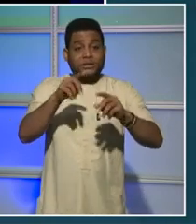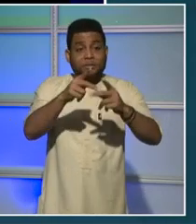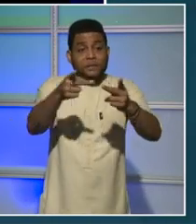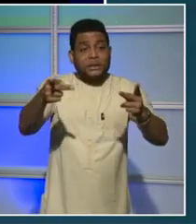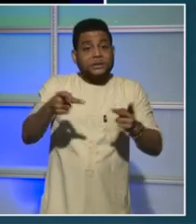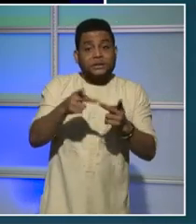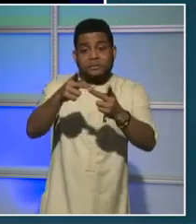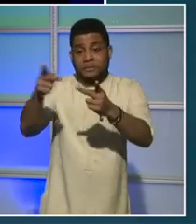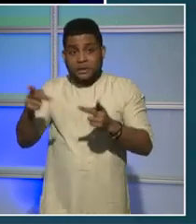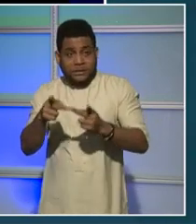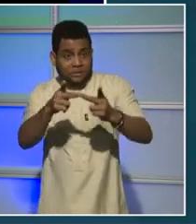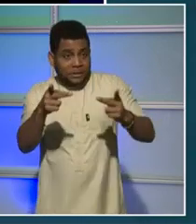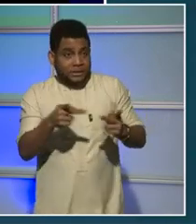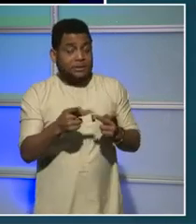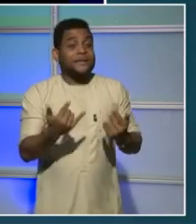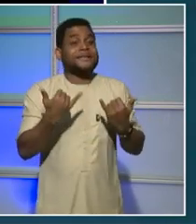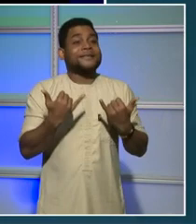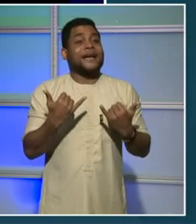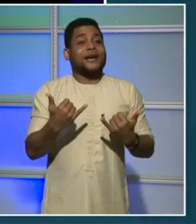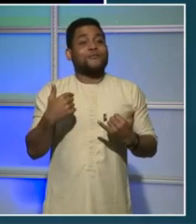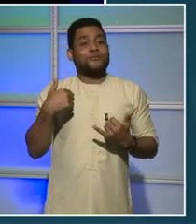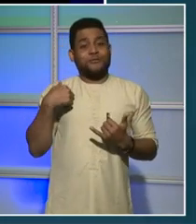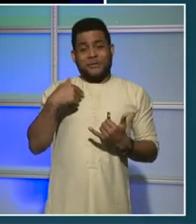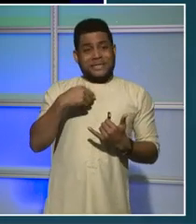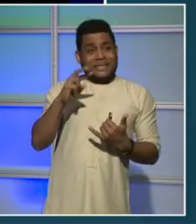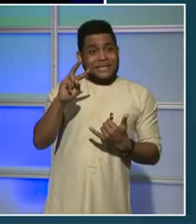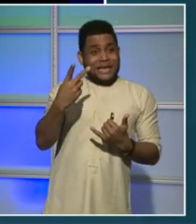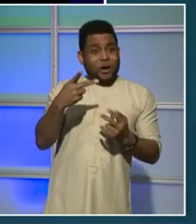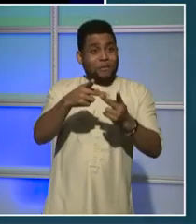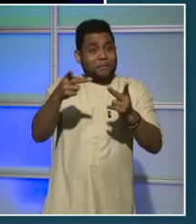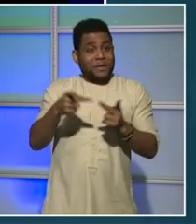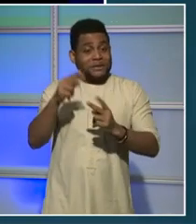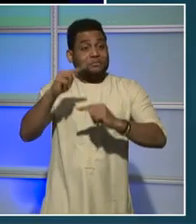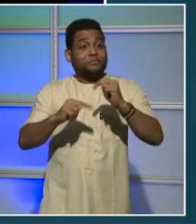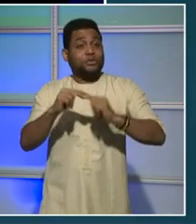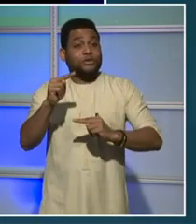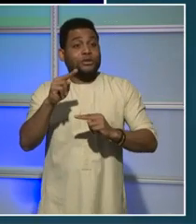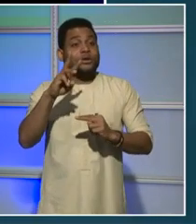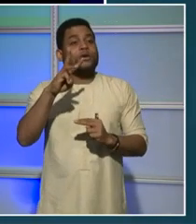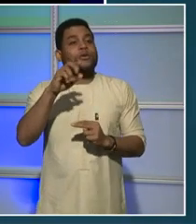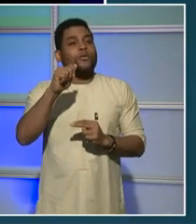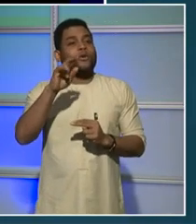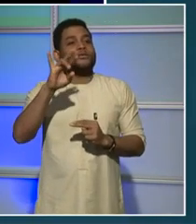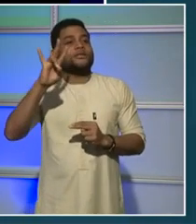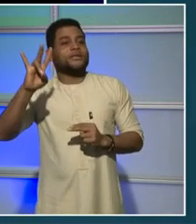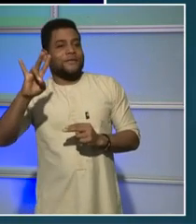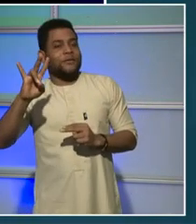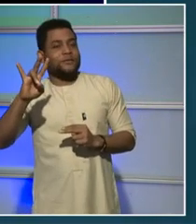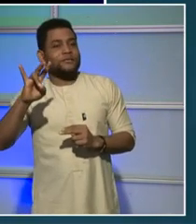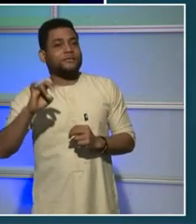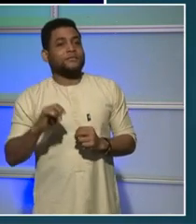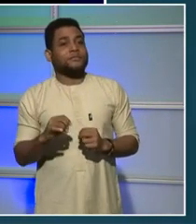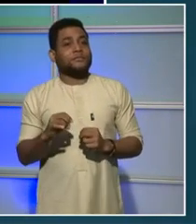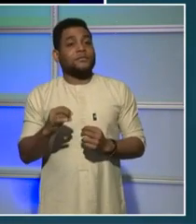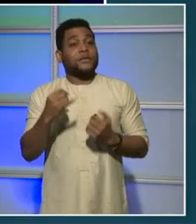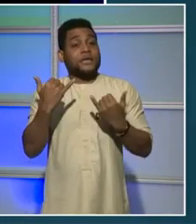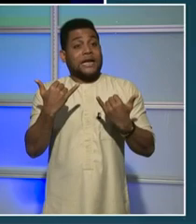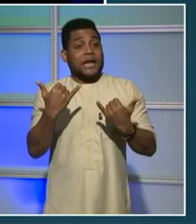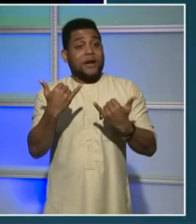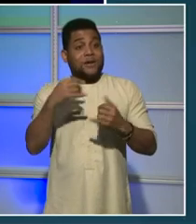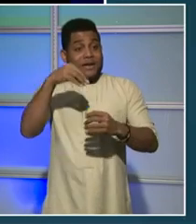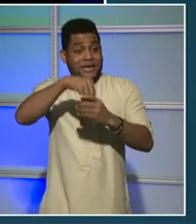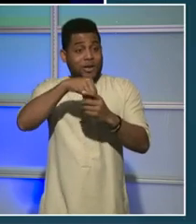7. Or like we did with the Good Foods Market that has been successfully operating in Ward 5 and now